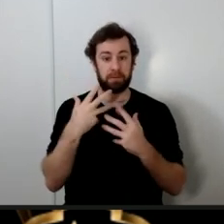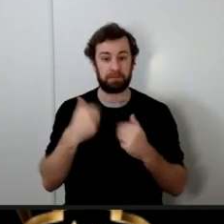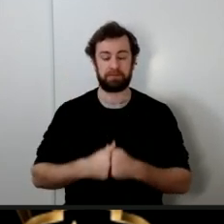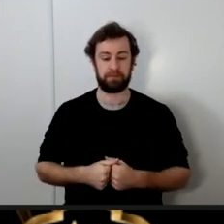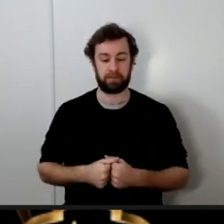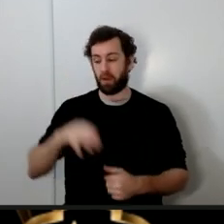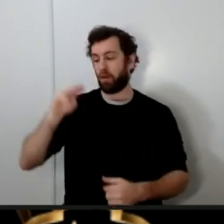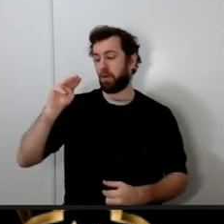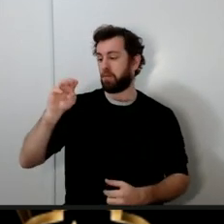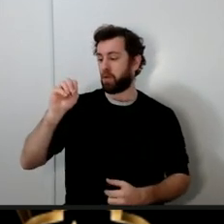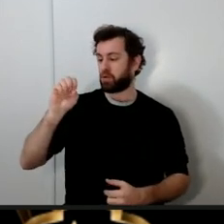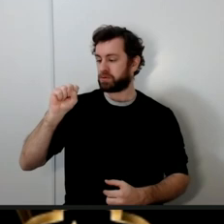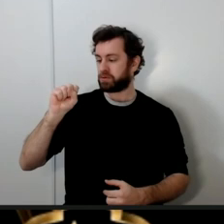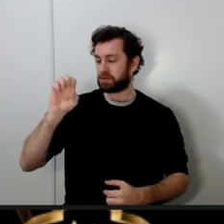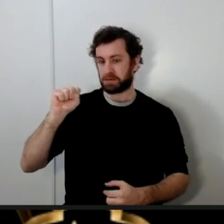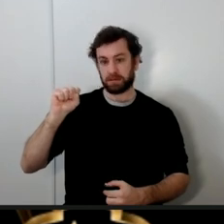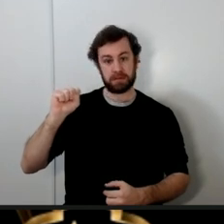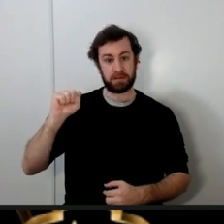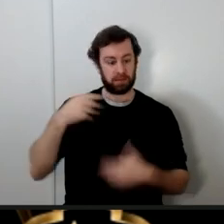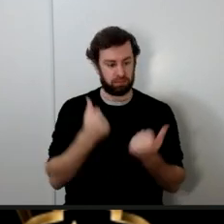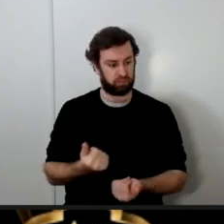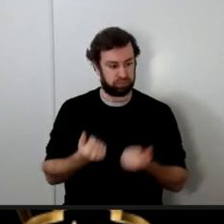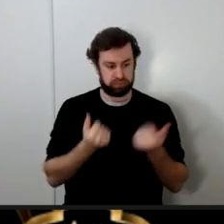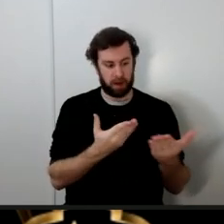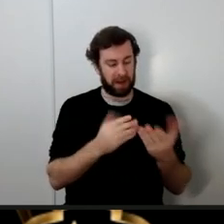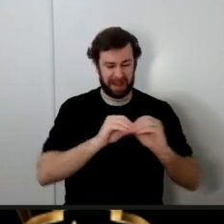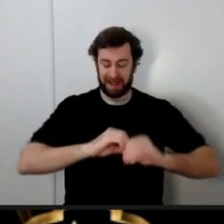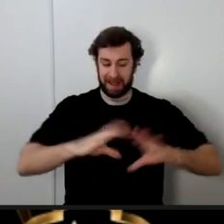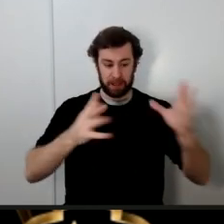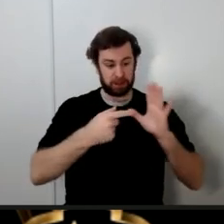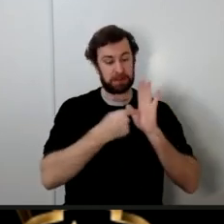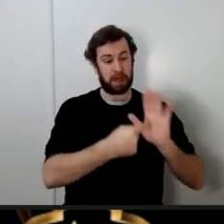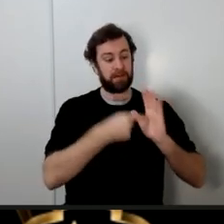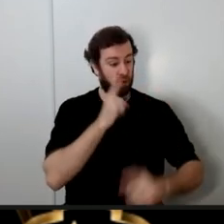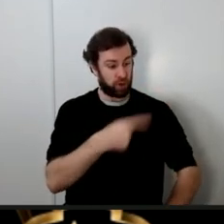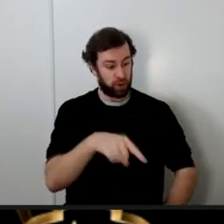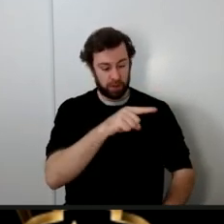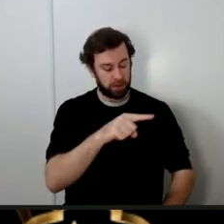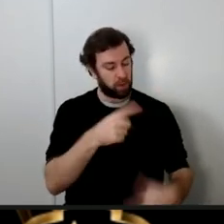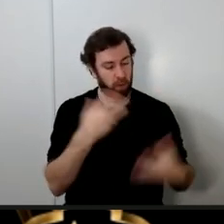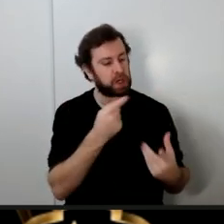brought clear signs to you but what did you do then